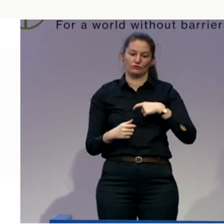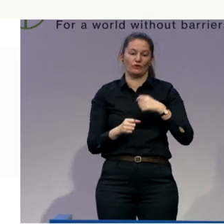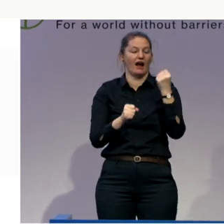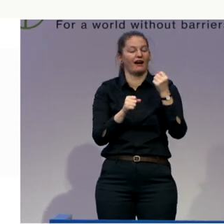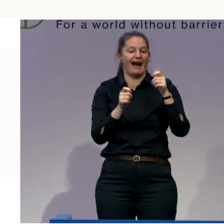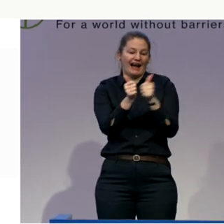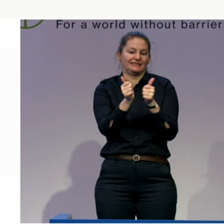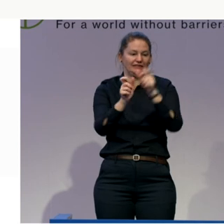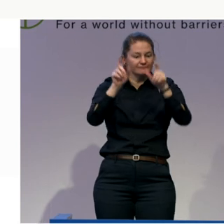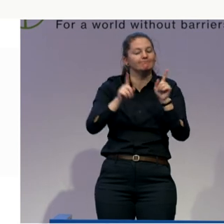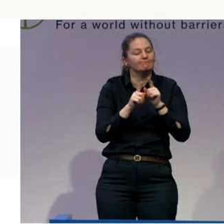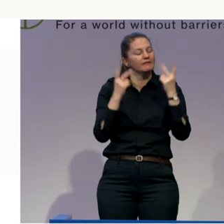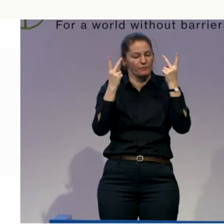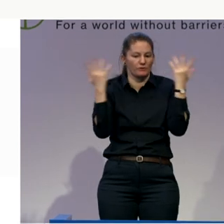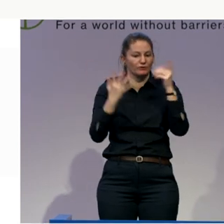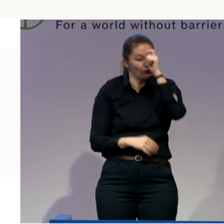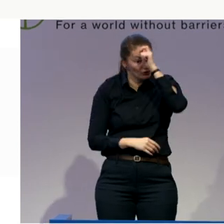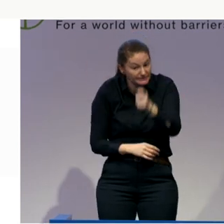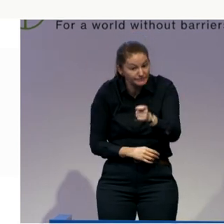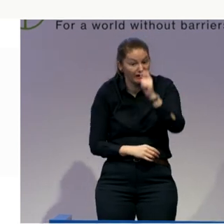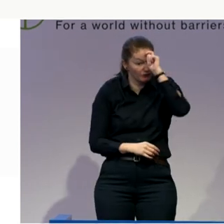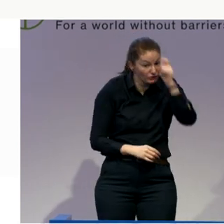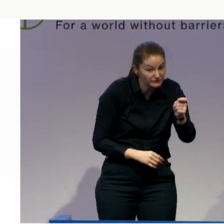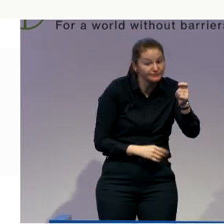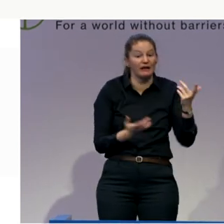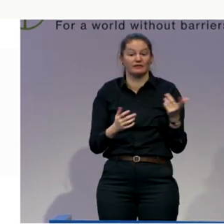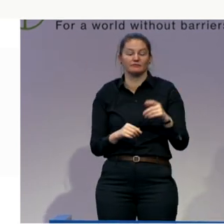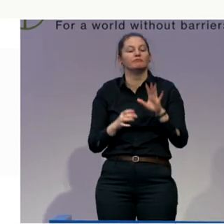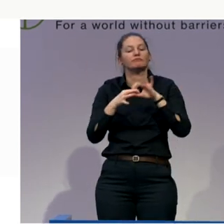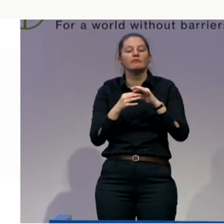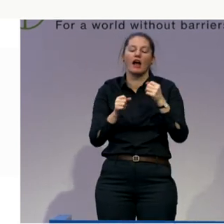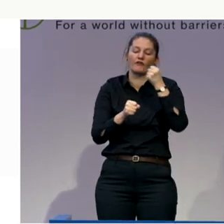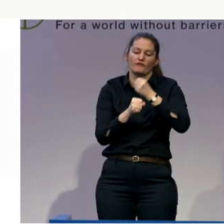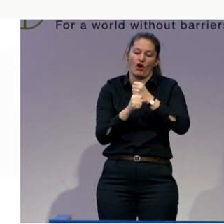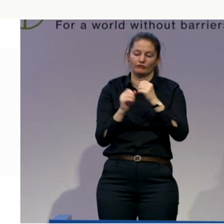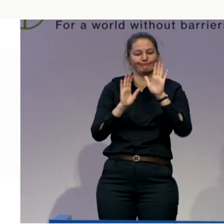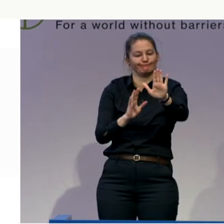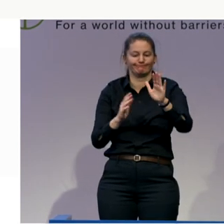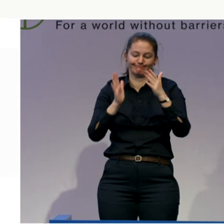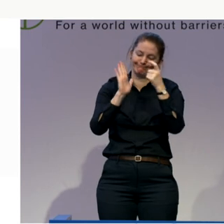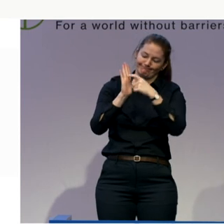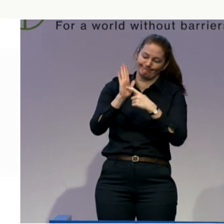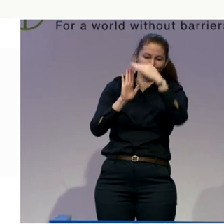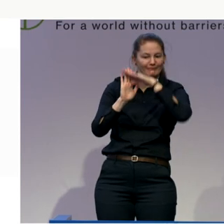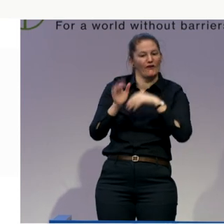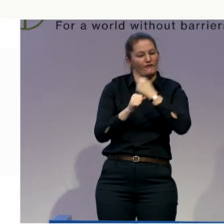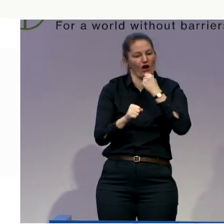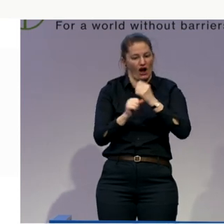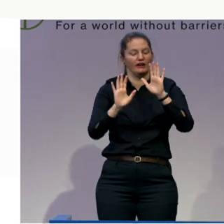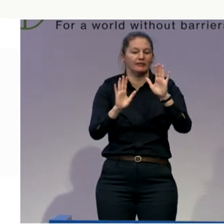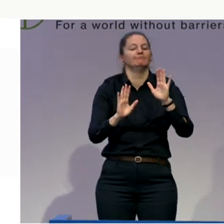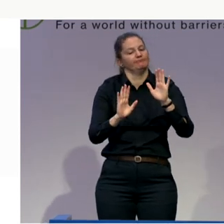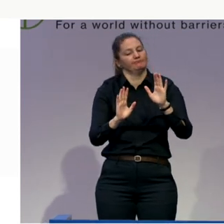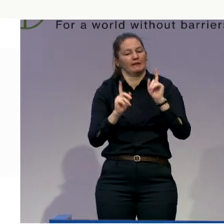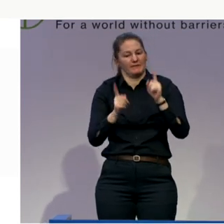working on the checkout in the supermarket. They are contributing emotionally and personally a great deal to our